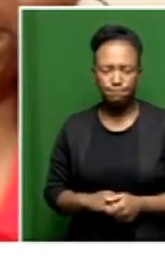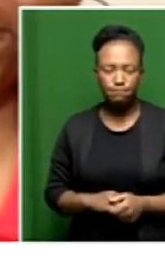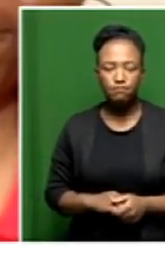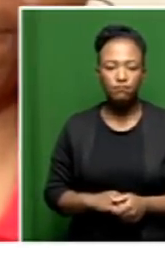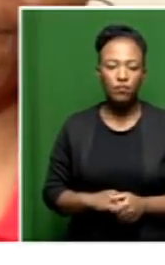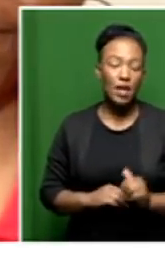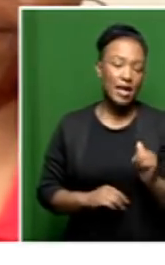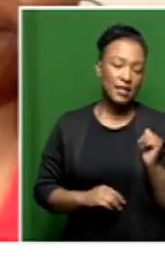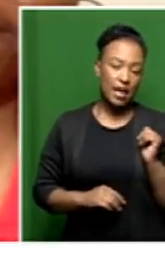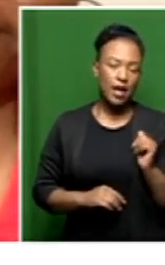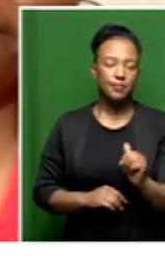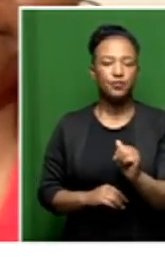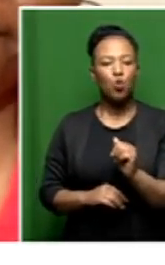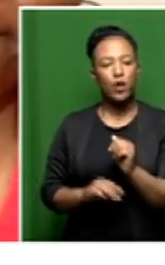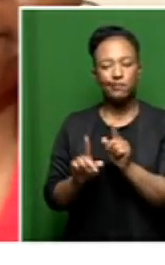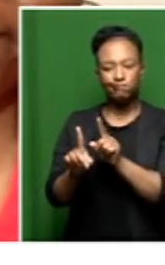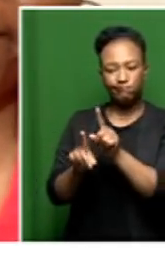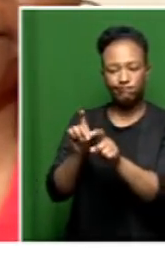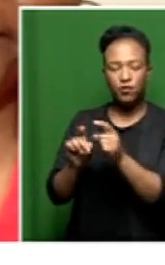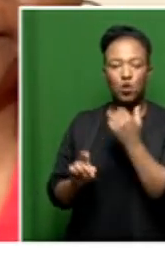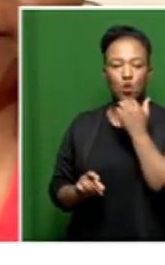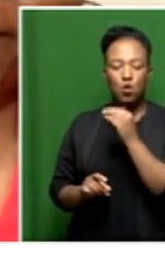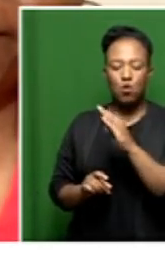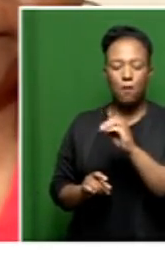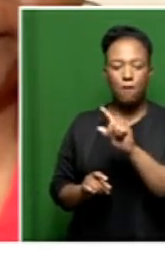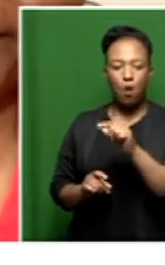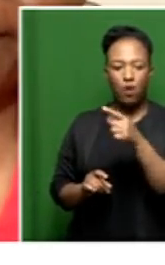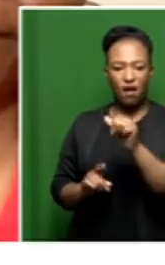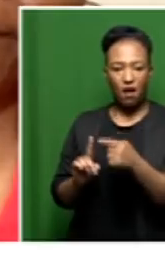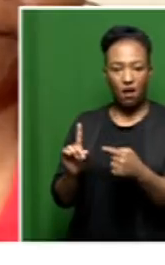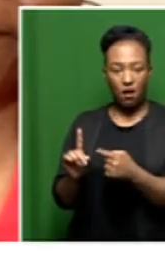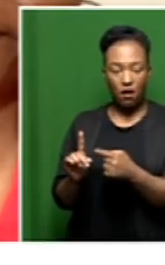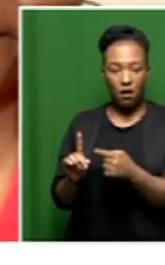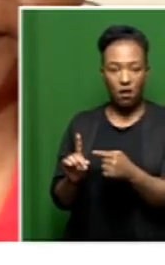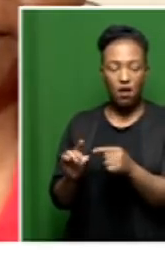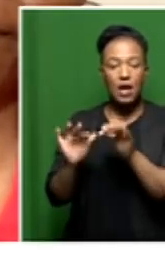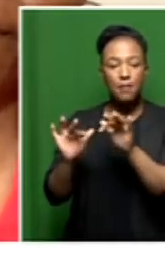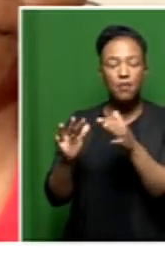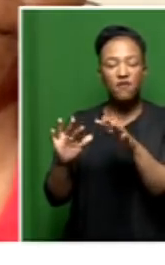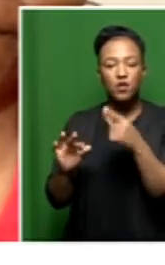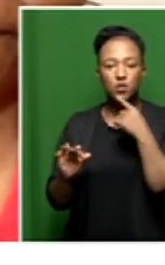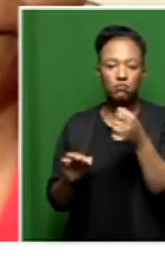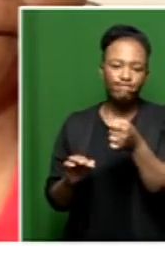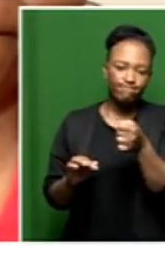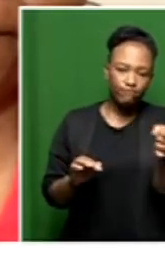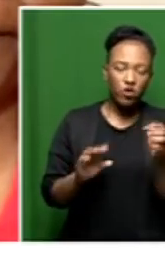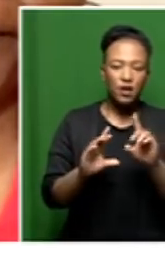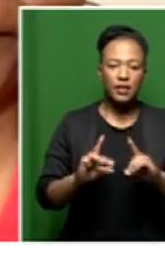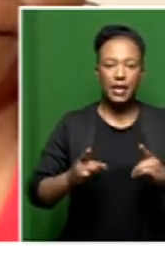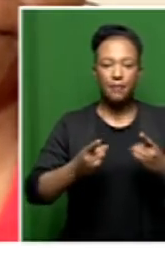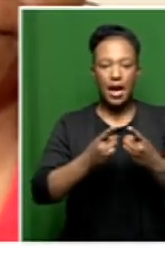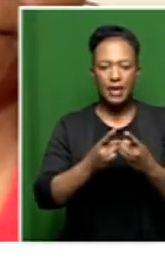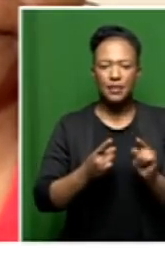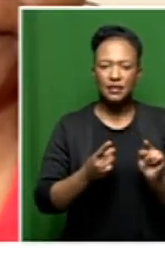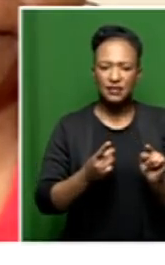we spoke to Ms. Mklongo yesterday. So according to Ms. Bwota, these people were employed by the department and